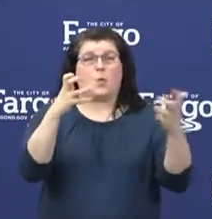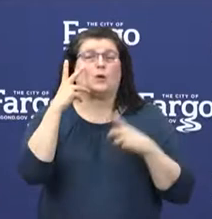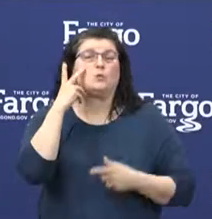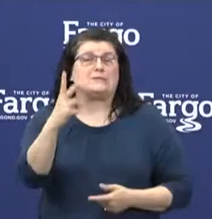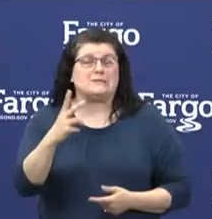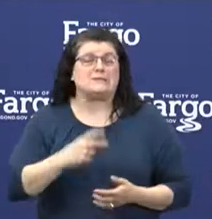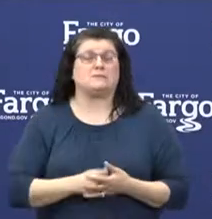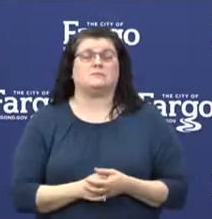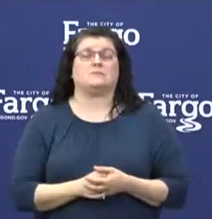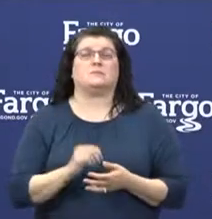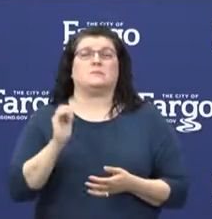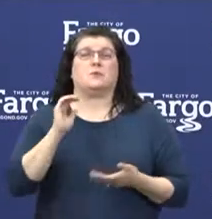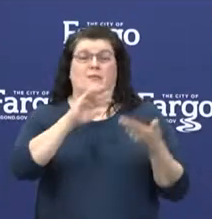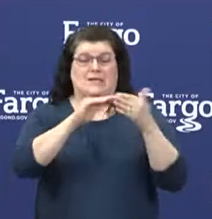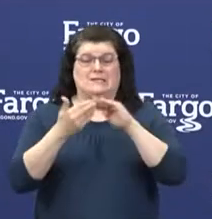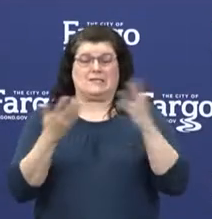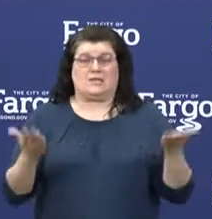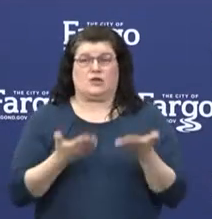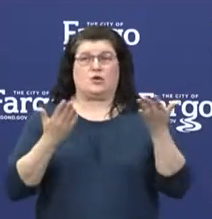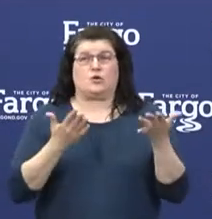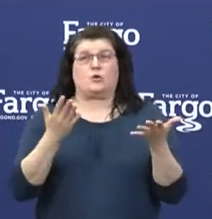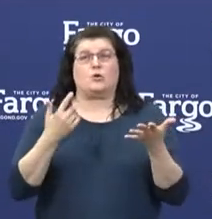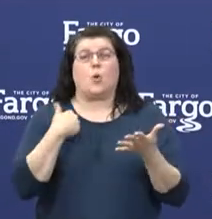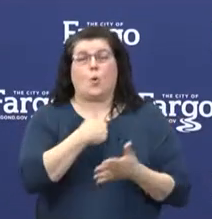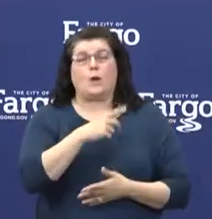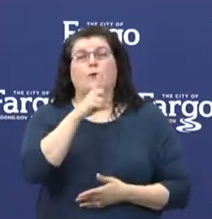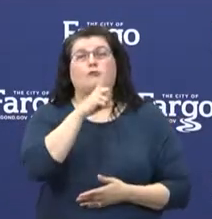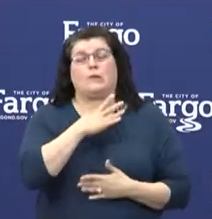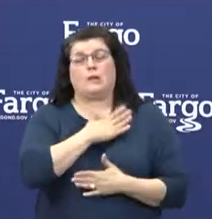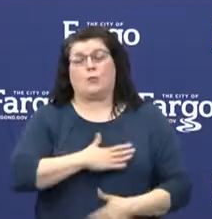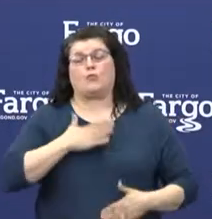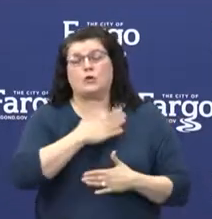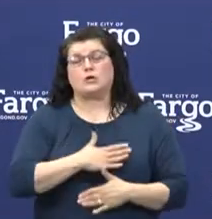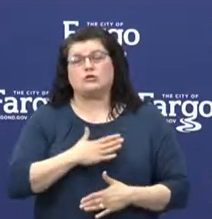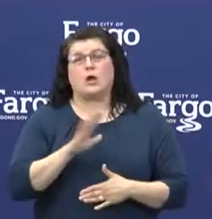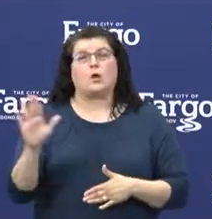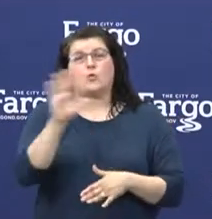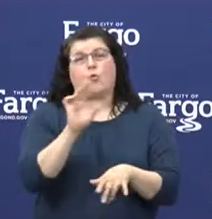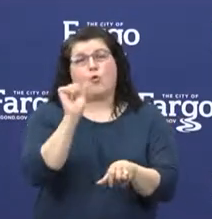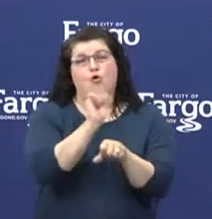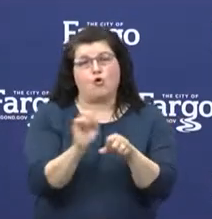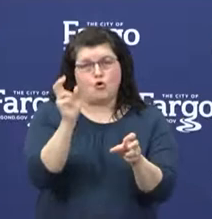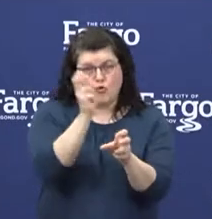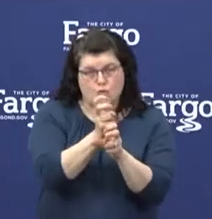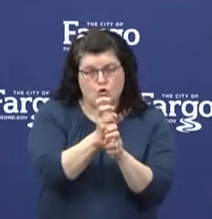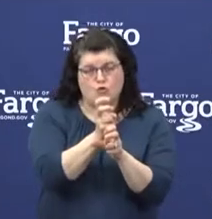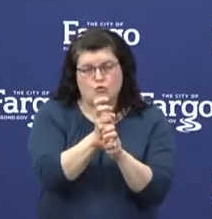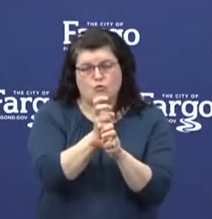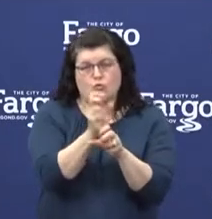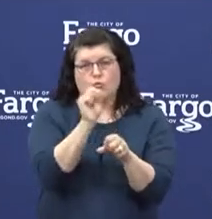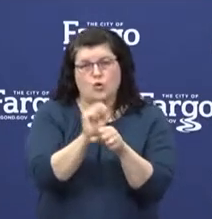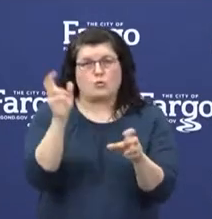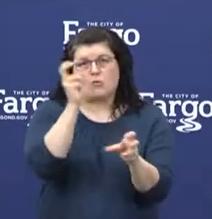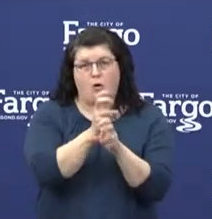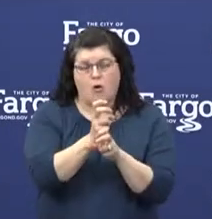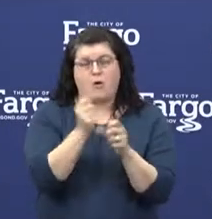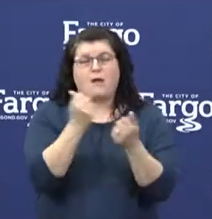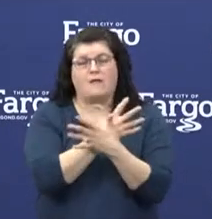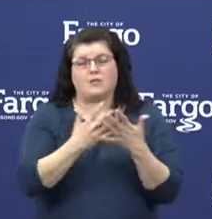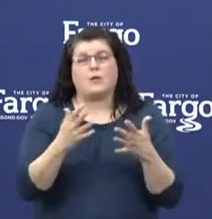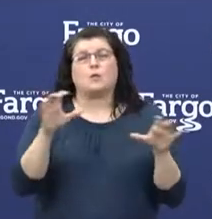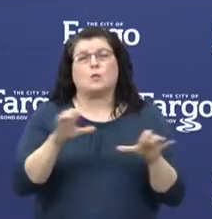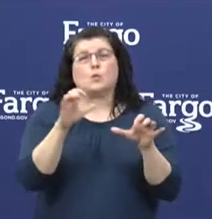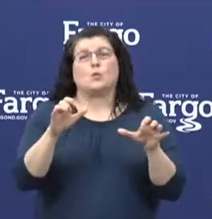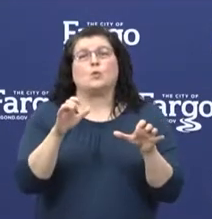So I just want you to know that we greatly appreciate the hard work and effort that you've done to this point in order to